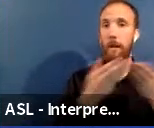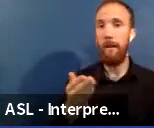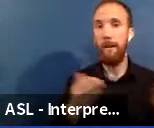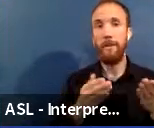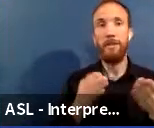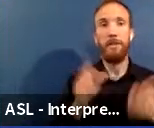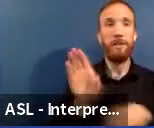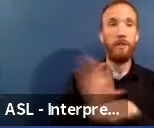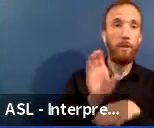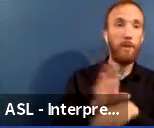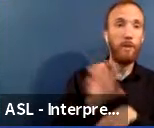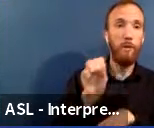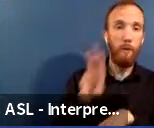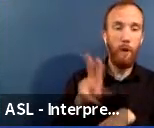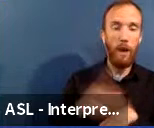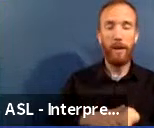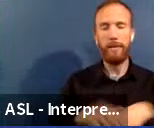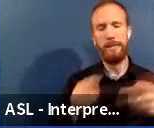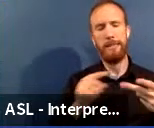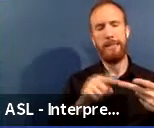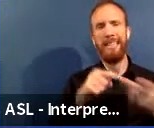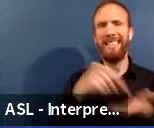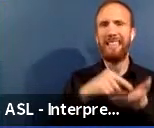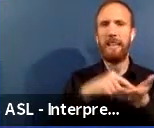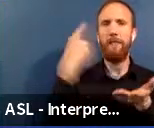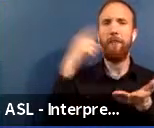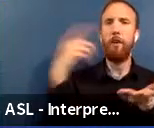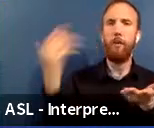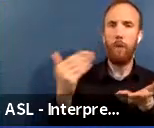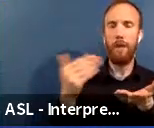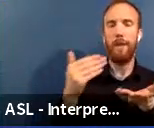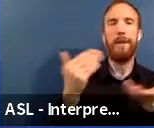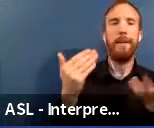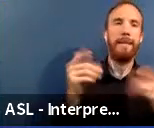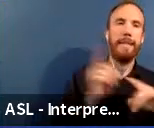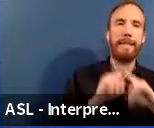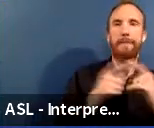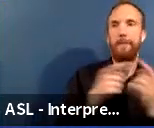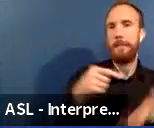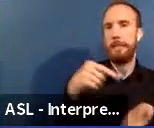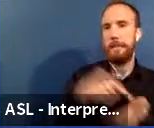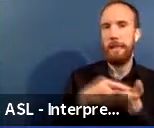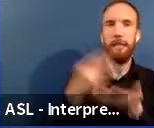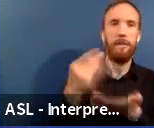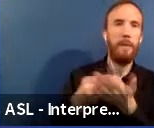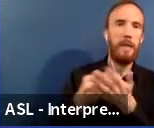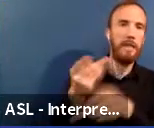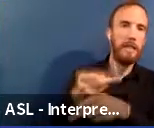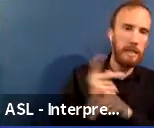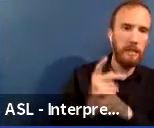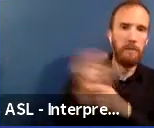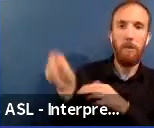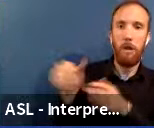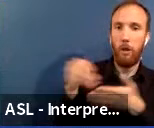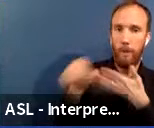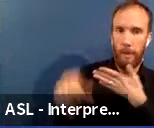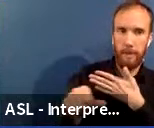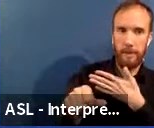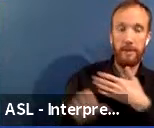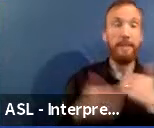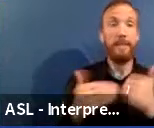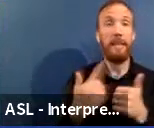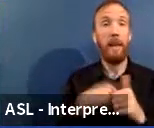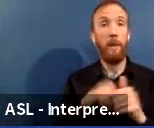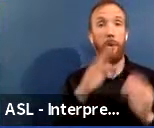The debt is funds allocated to make annual payments on our bonds and other debt payments. Capital, what we'll be discussing today,